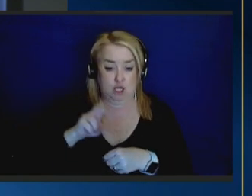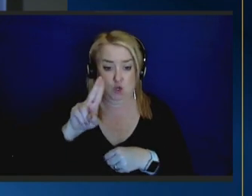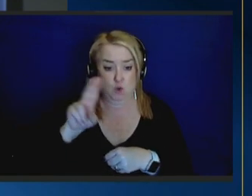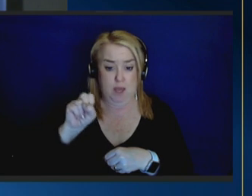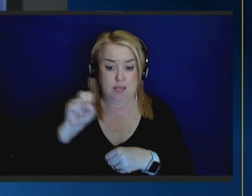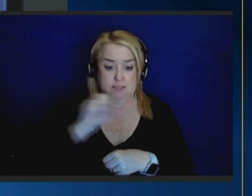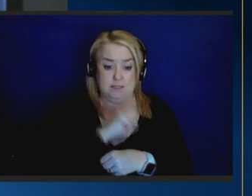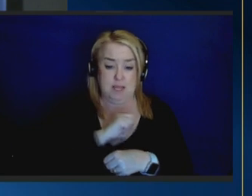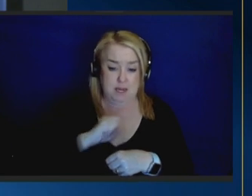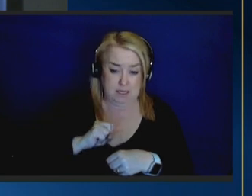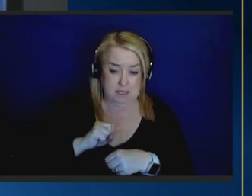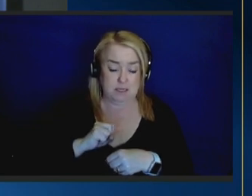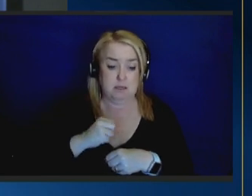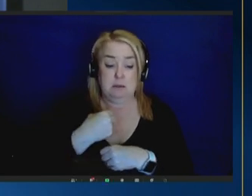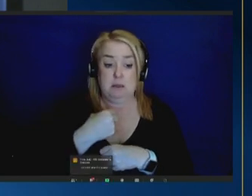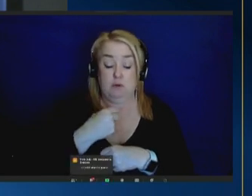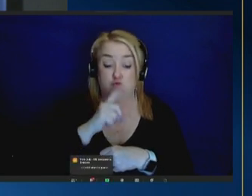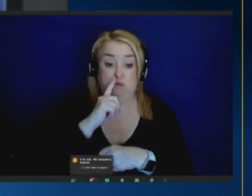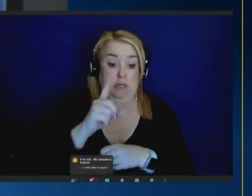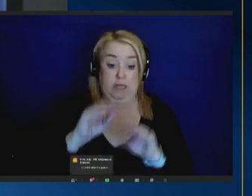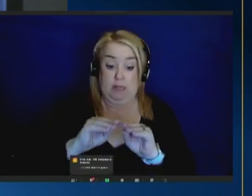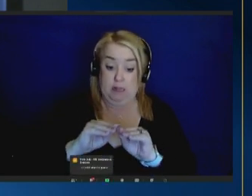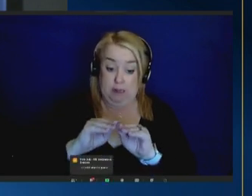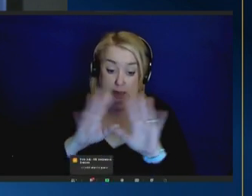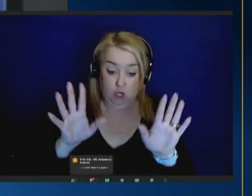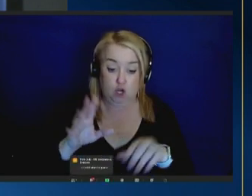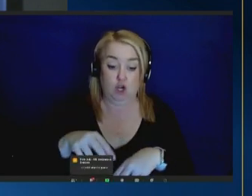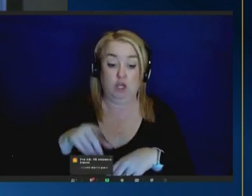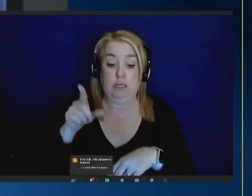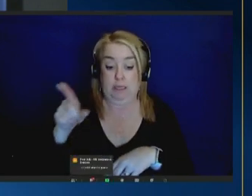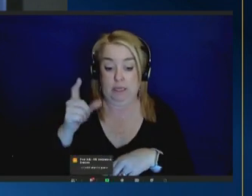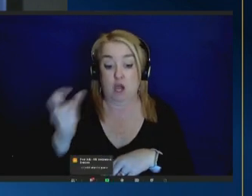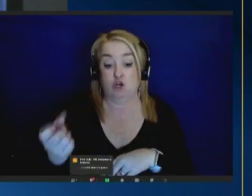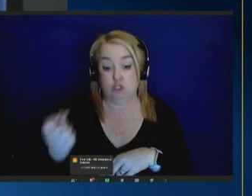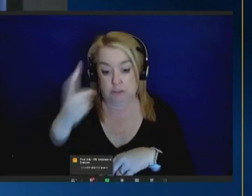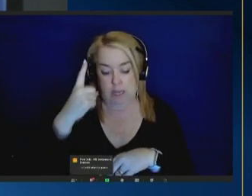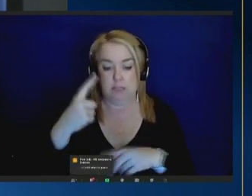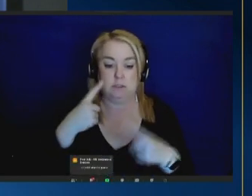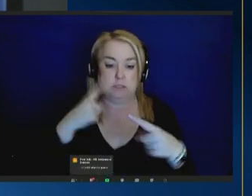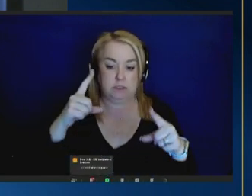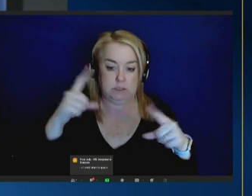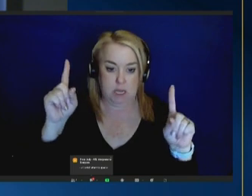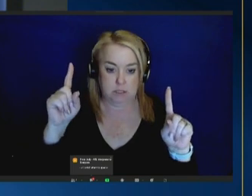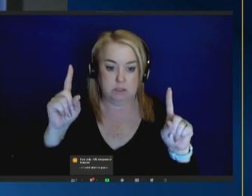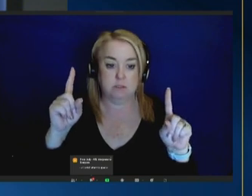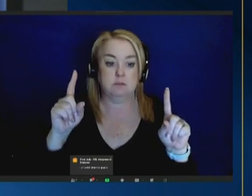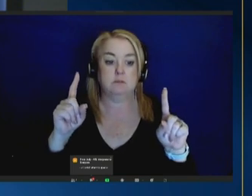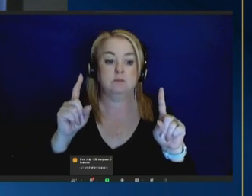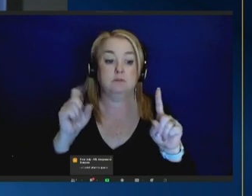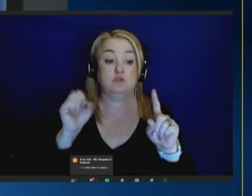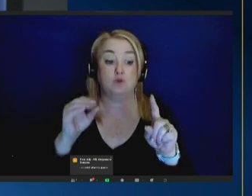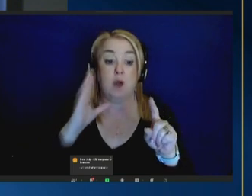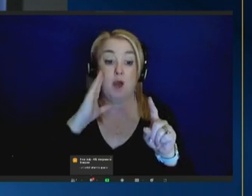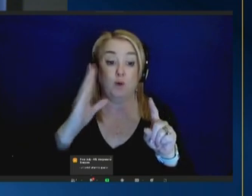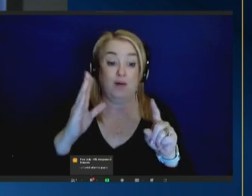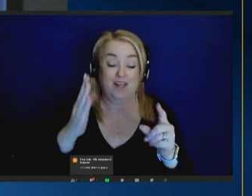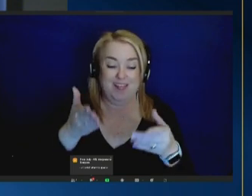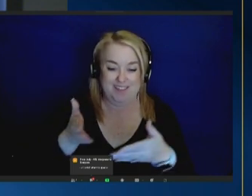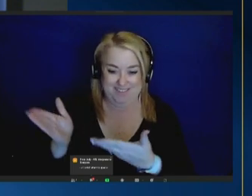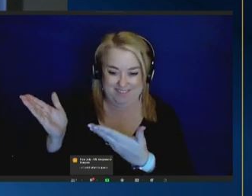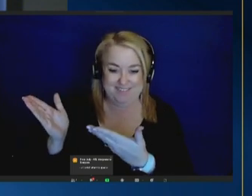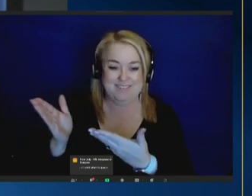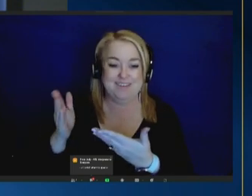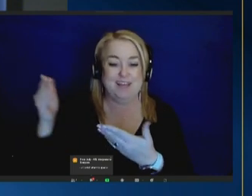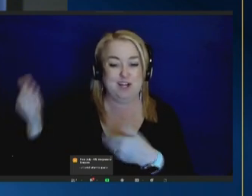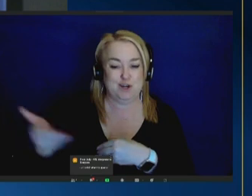making it clear that he understands what it means to have success and so with no further ado let me introduce the real